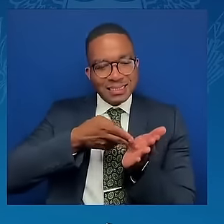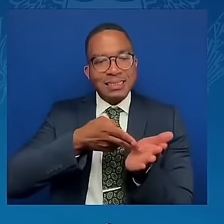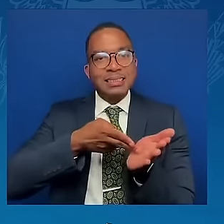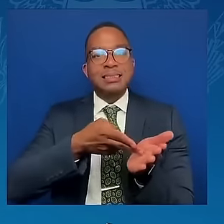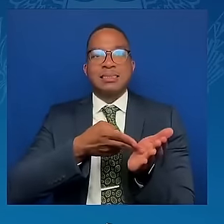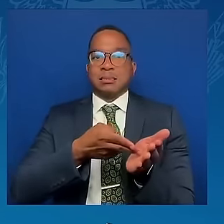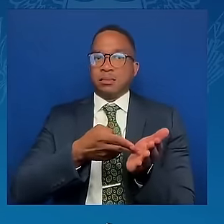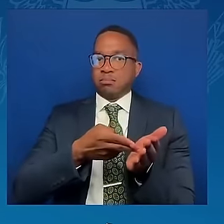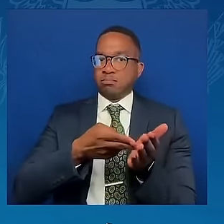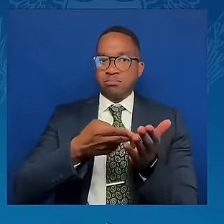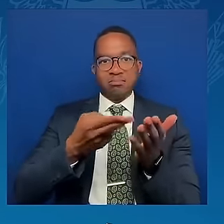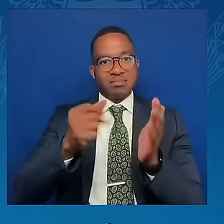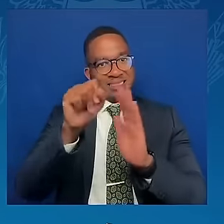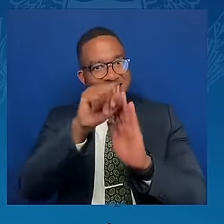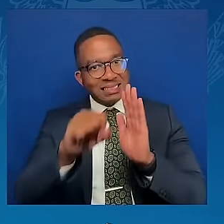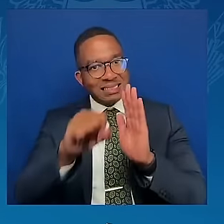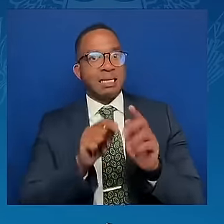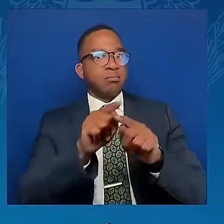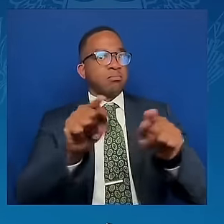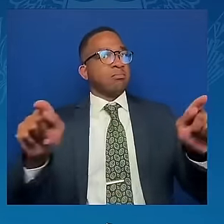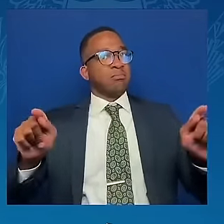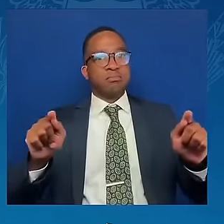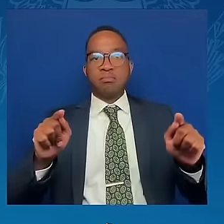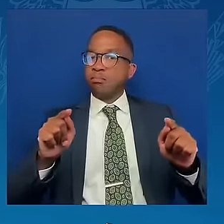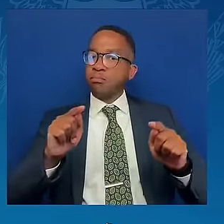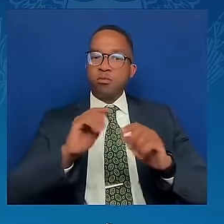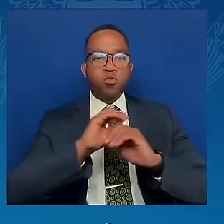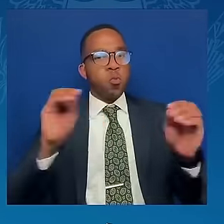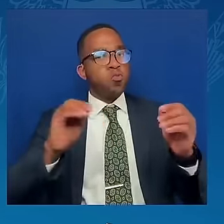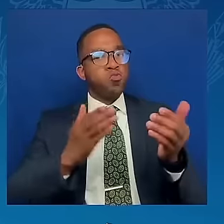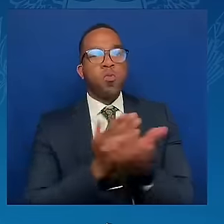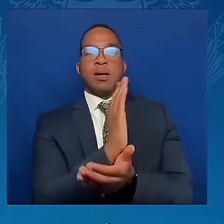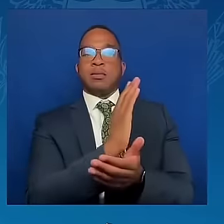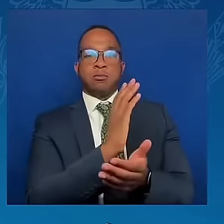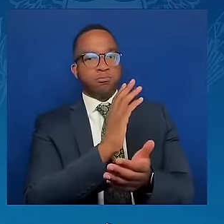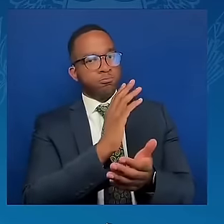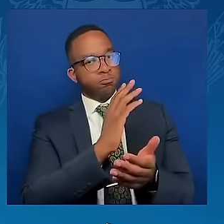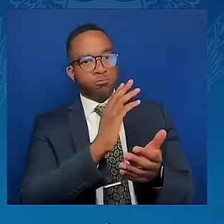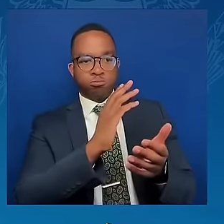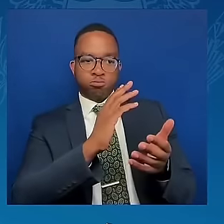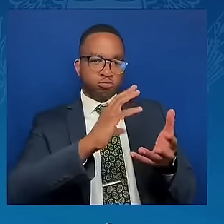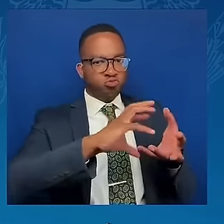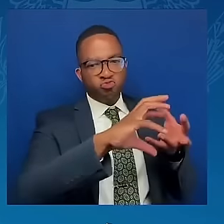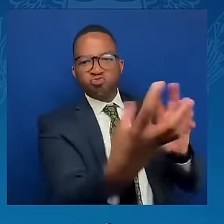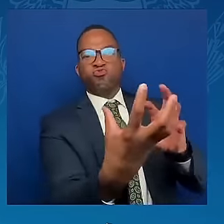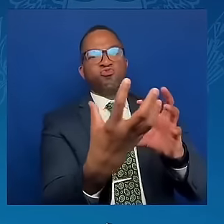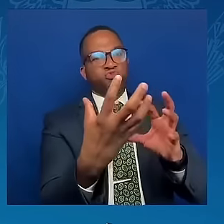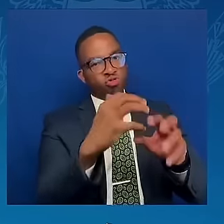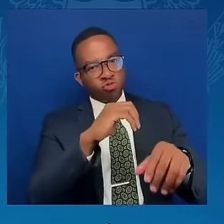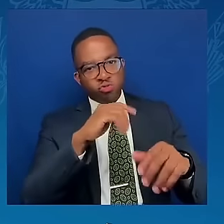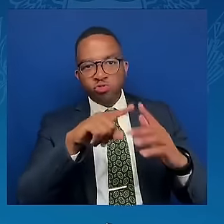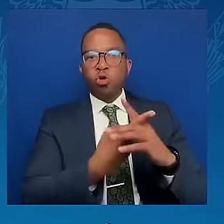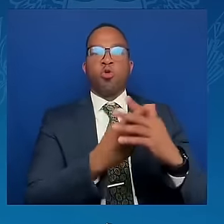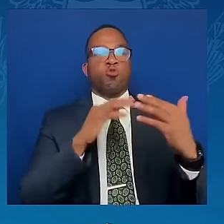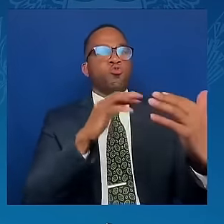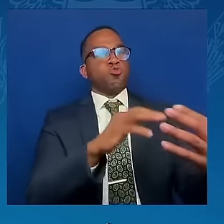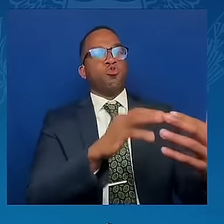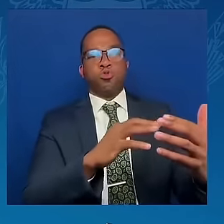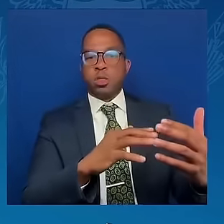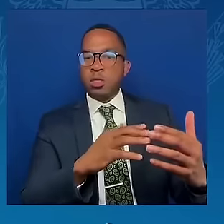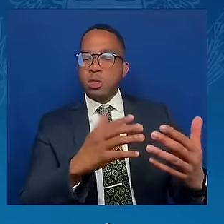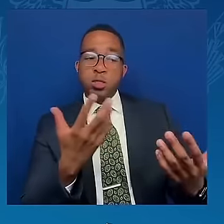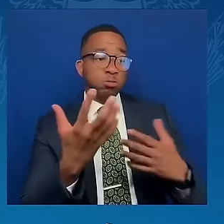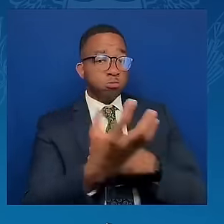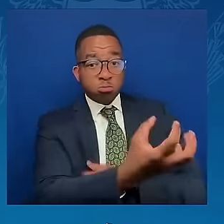world with nuclear weapons. No one had the right to undermine food, energy, or any other security